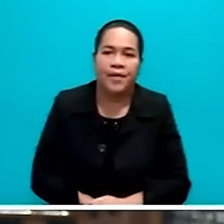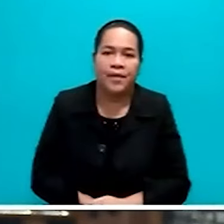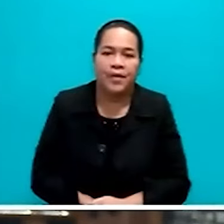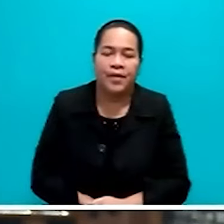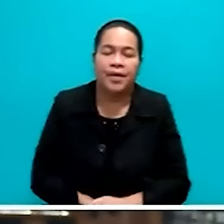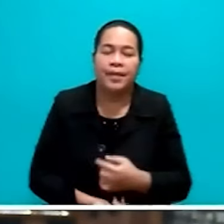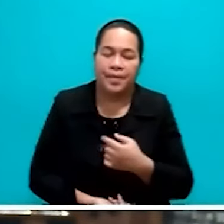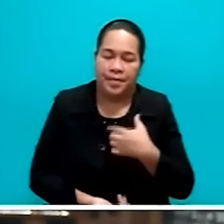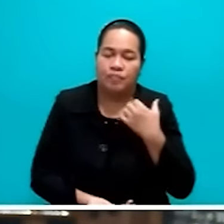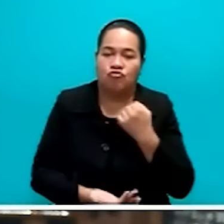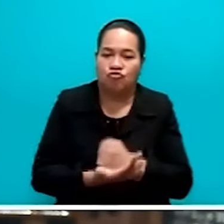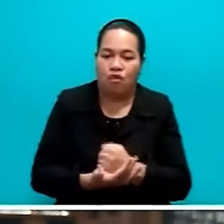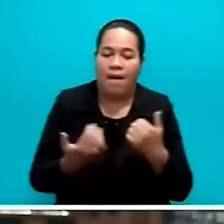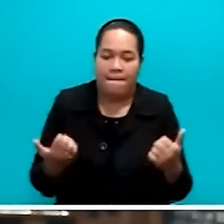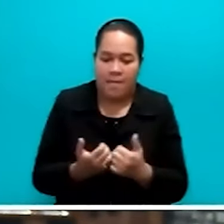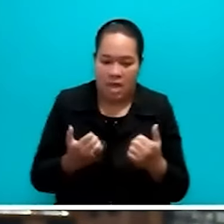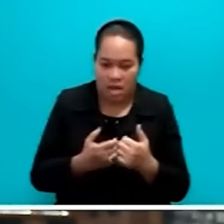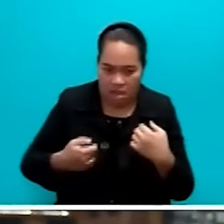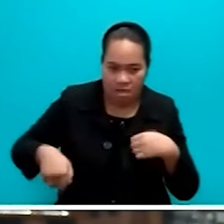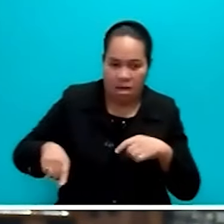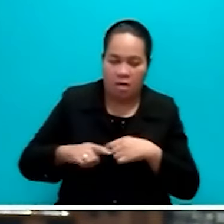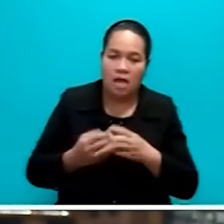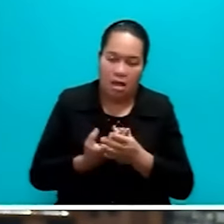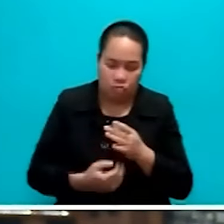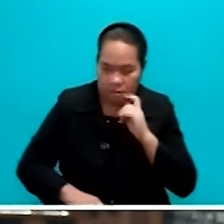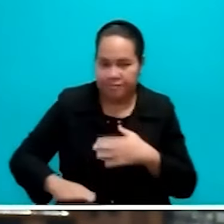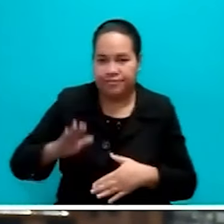I'm sure many of us would put our hand up.